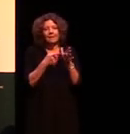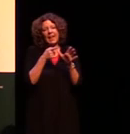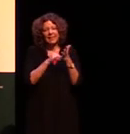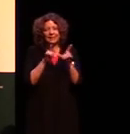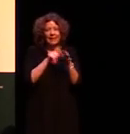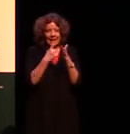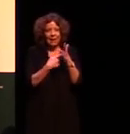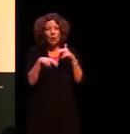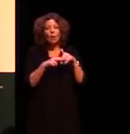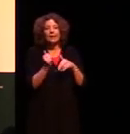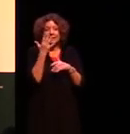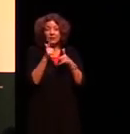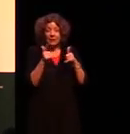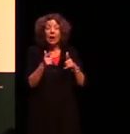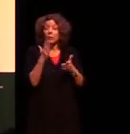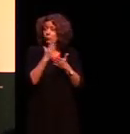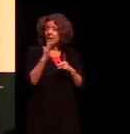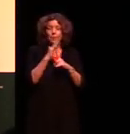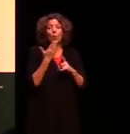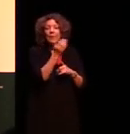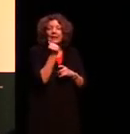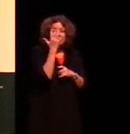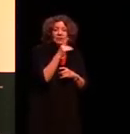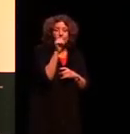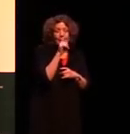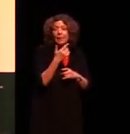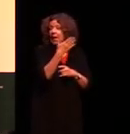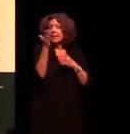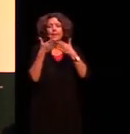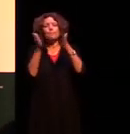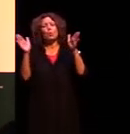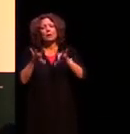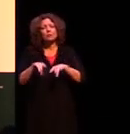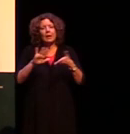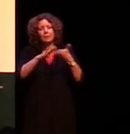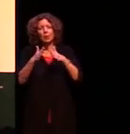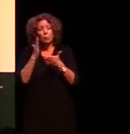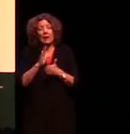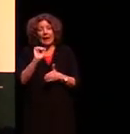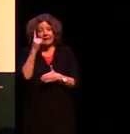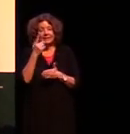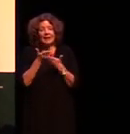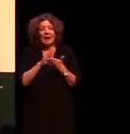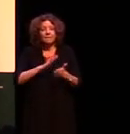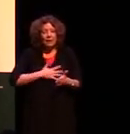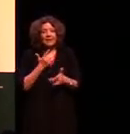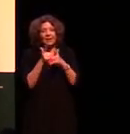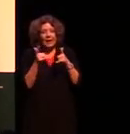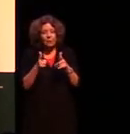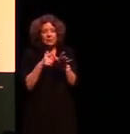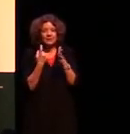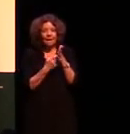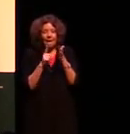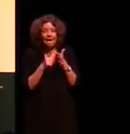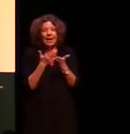important that all of us indigenous people and the broader australian community really understand how fascinating these languages are how